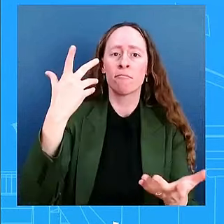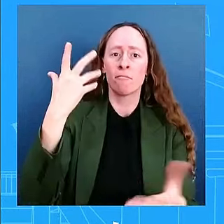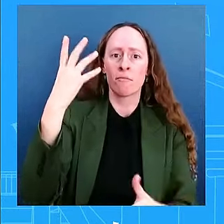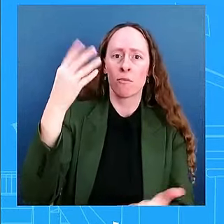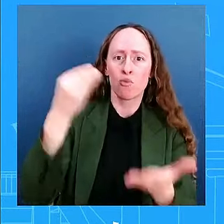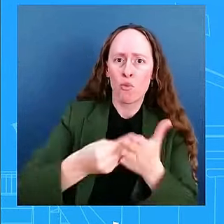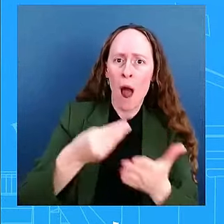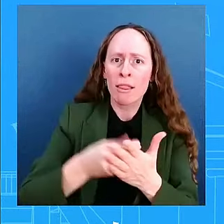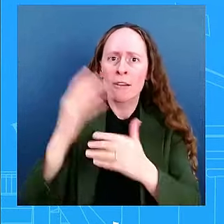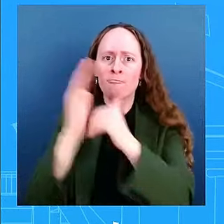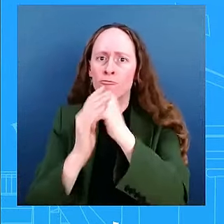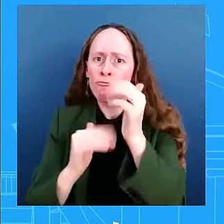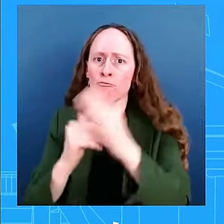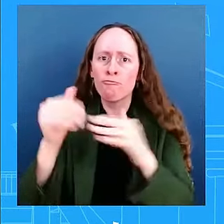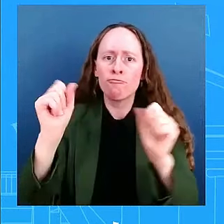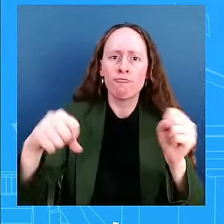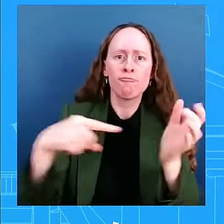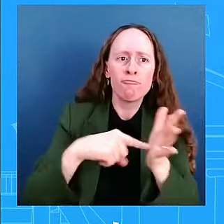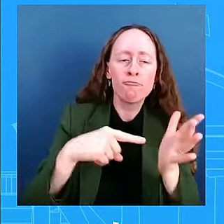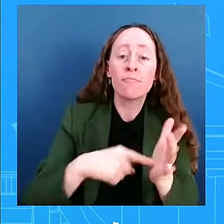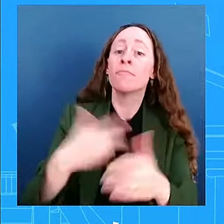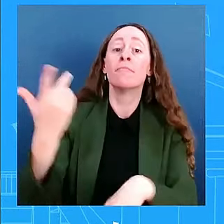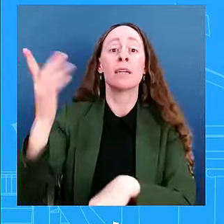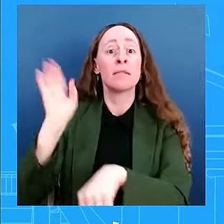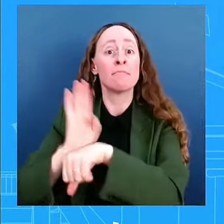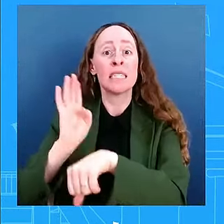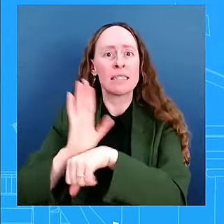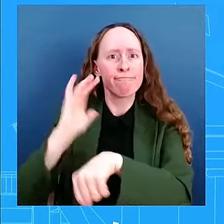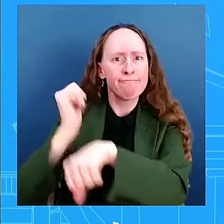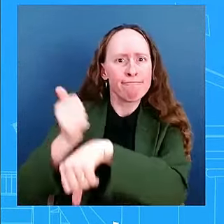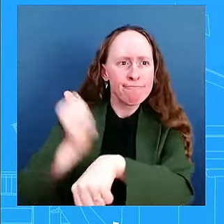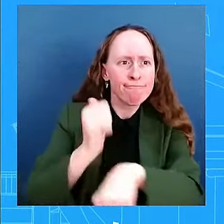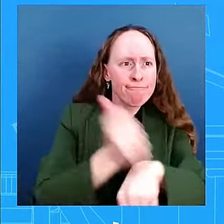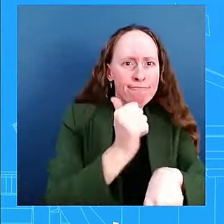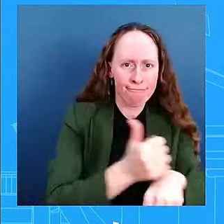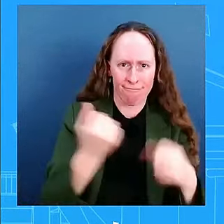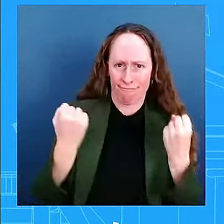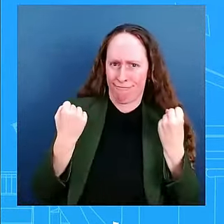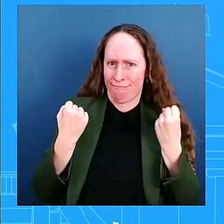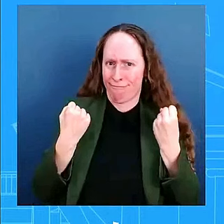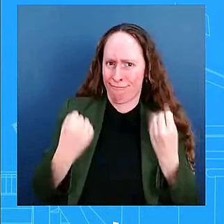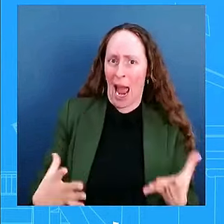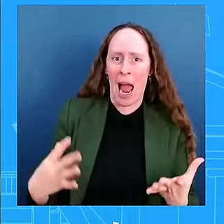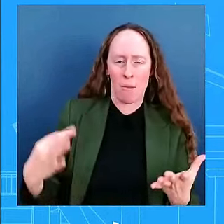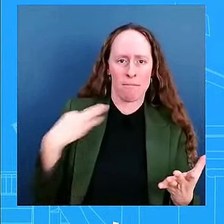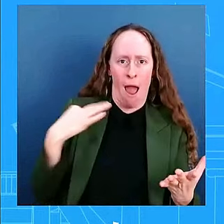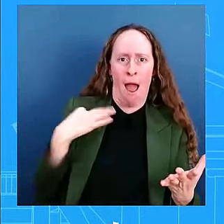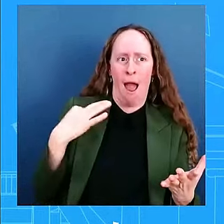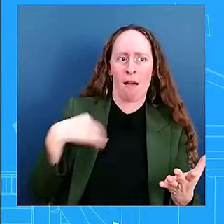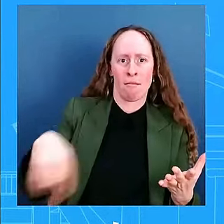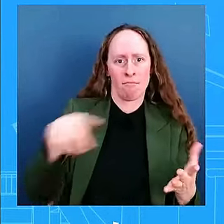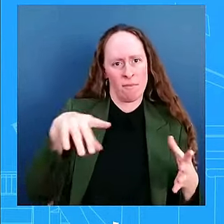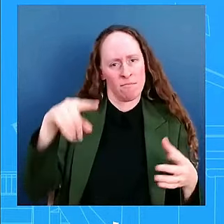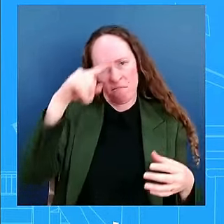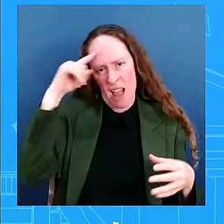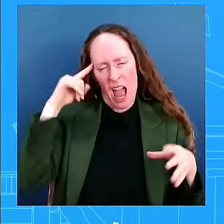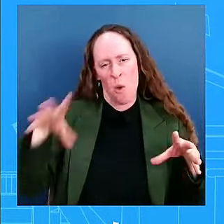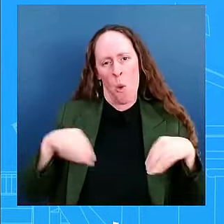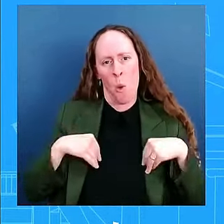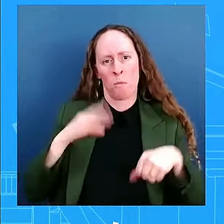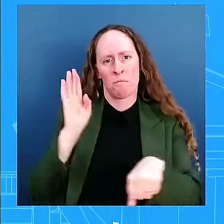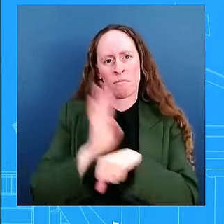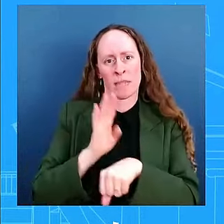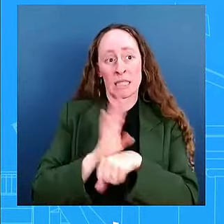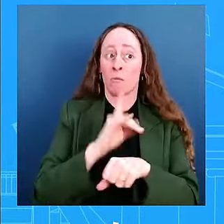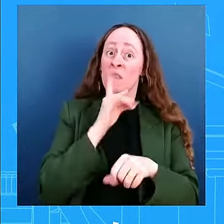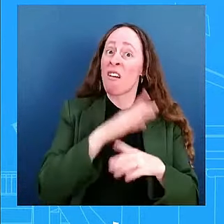a boost, uh, in small business applications within, uh, the Black community and other, just more broadly, not just the Black community. And so we understand there's more